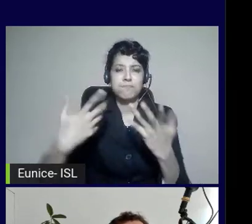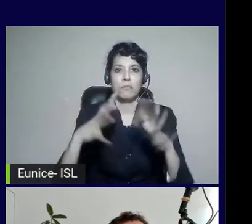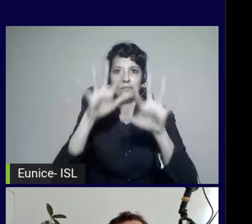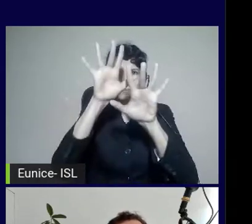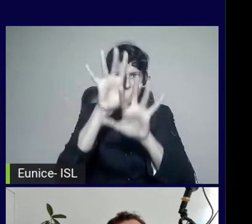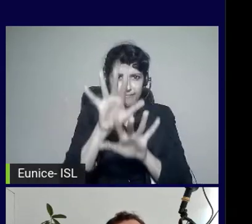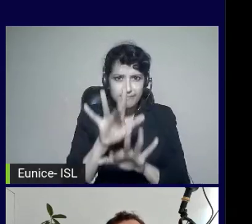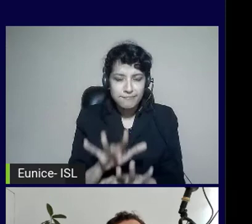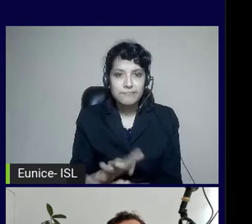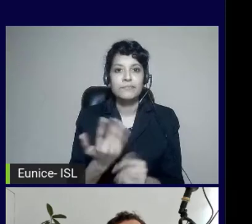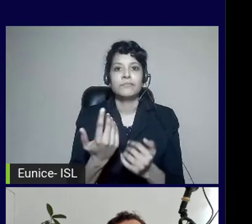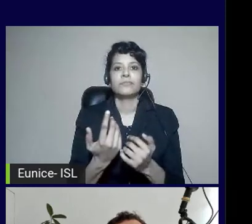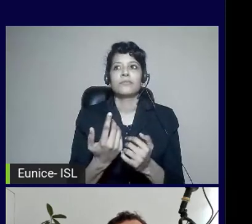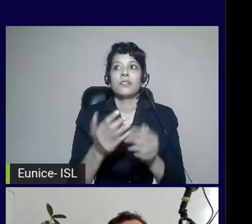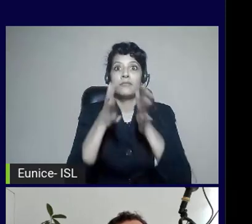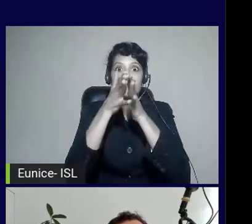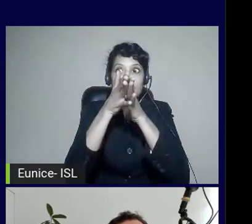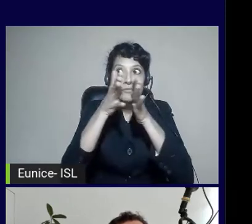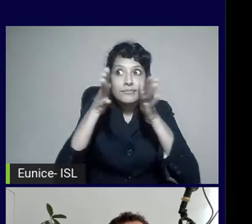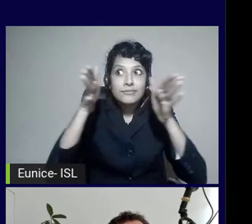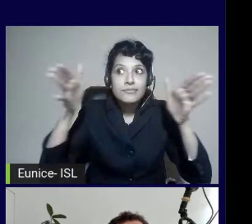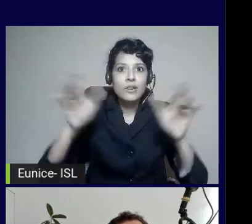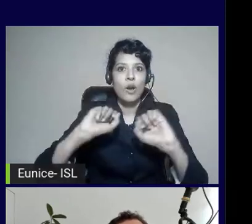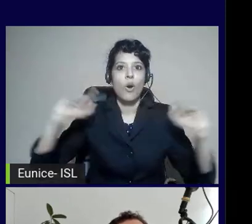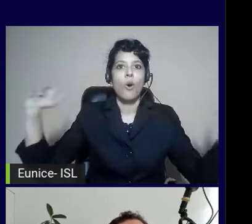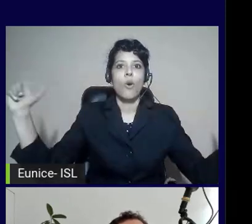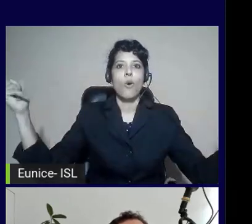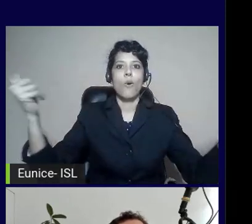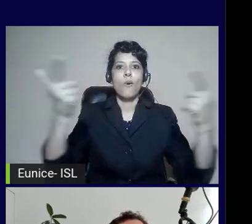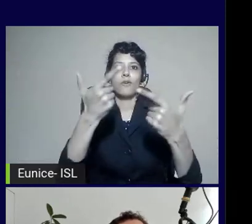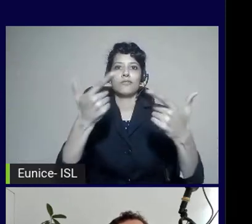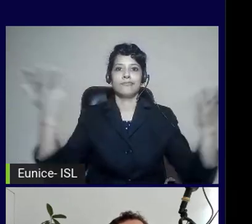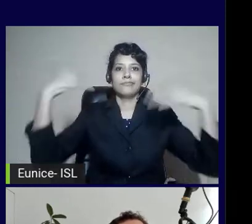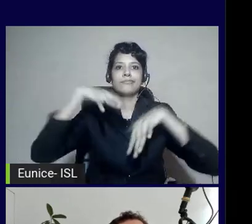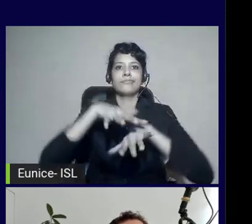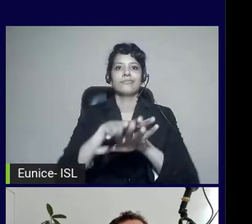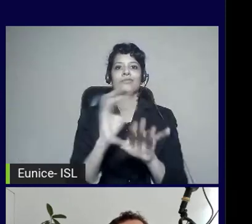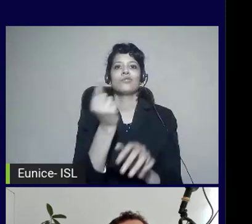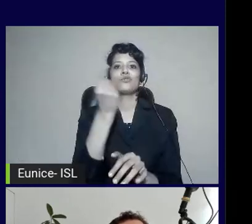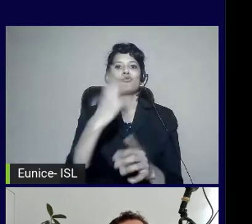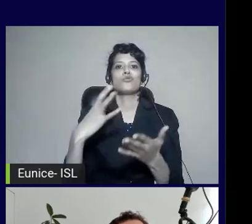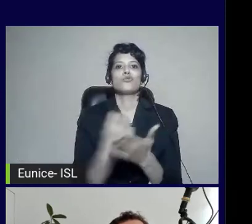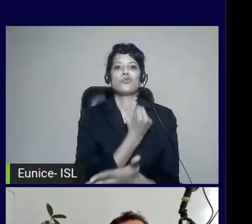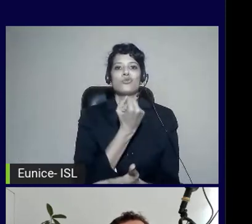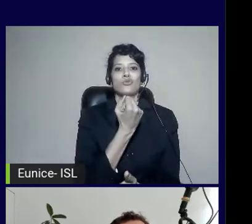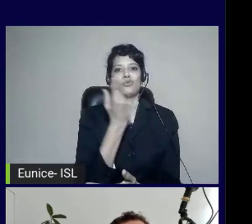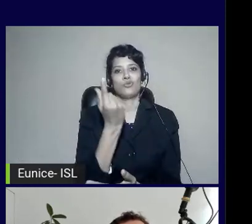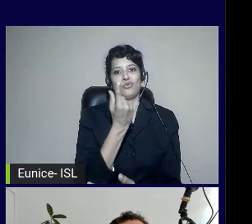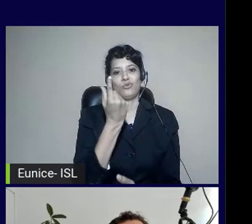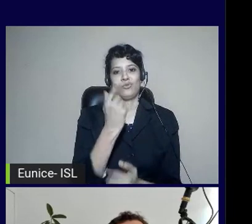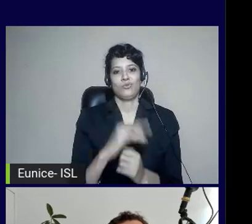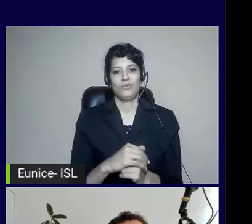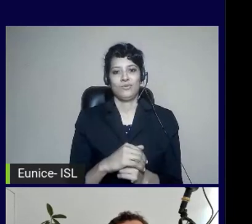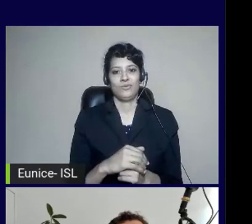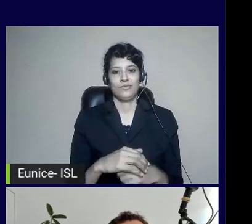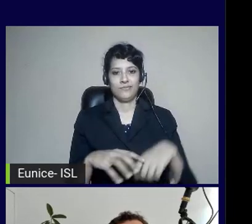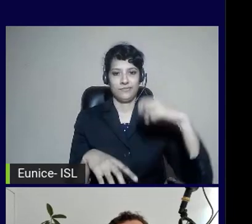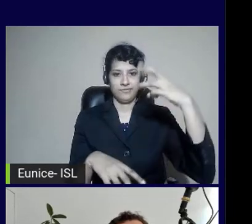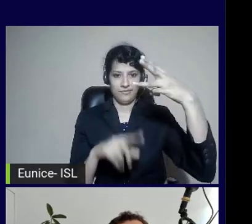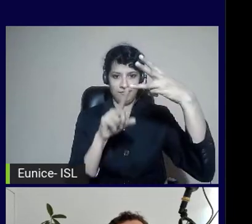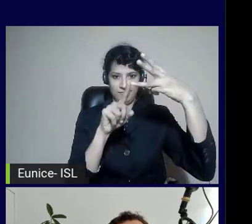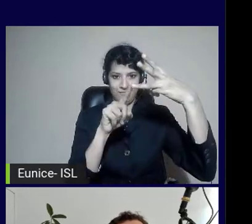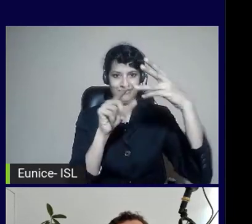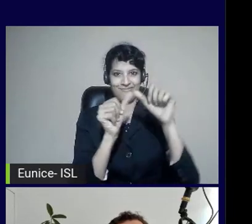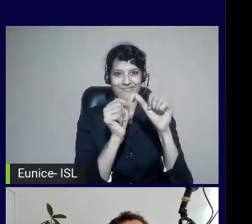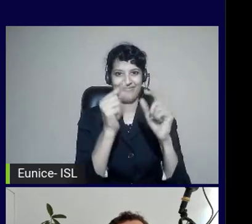spectrums to be able to test using the actual users that use your system. And finally, automation with